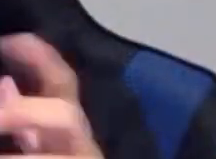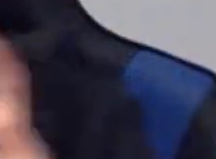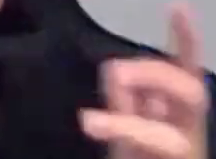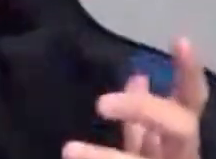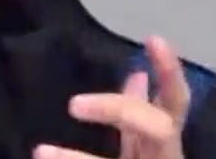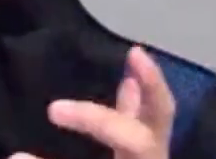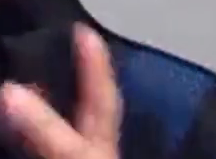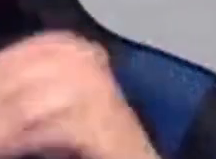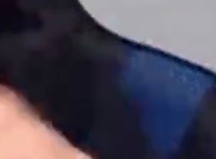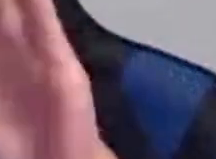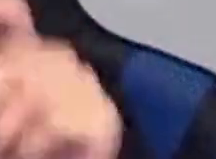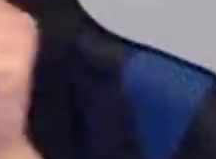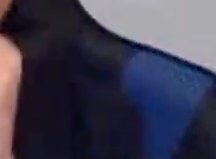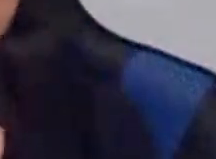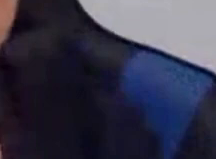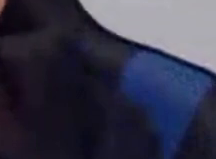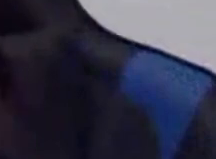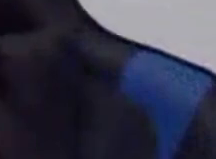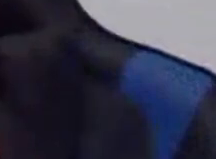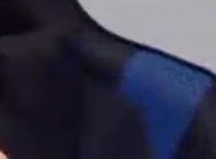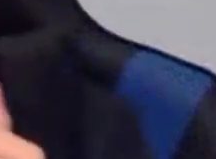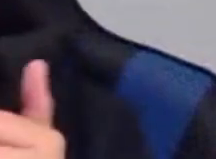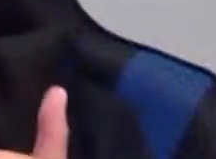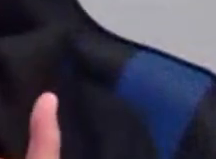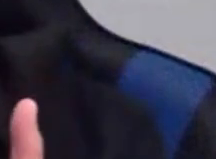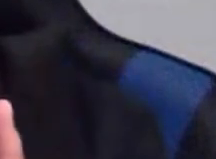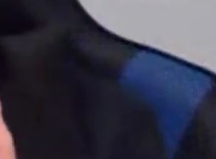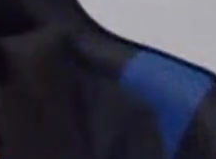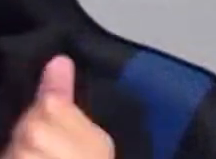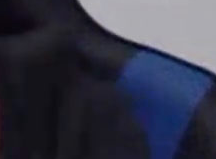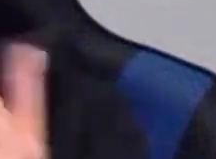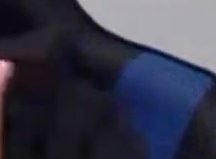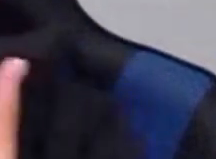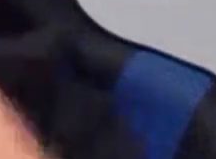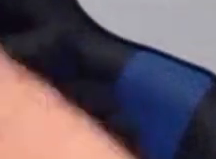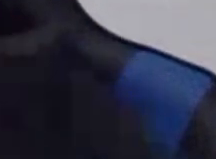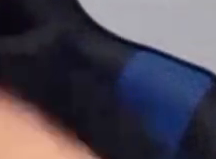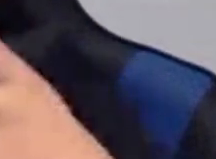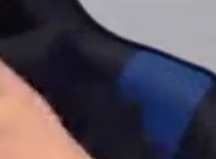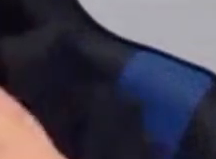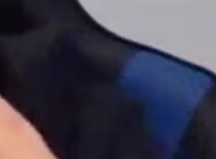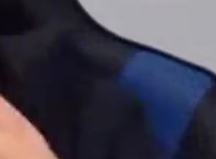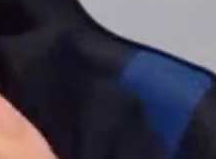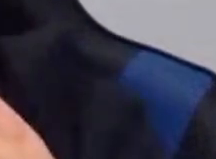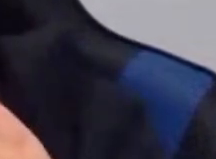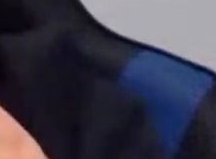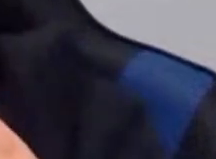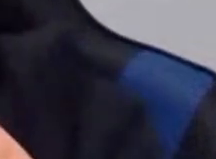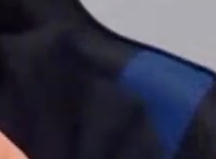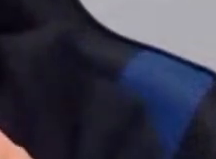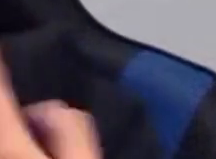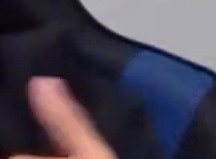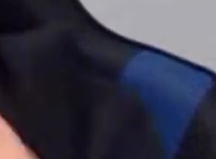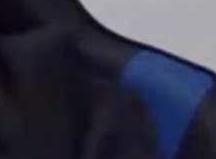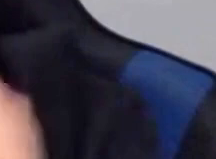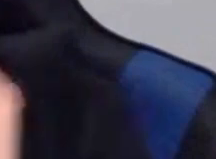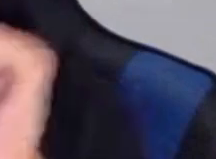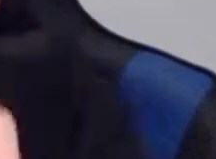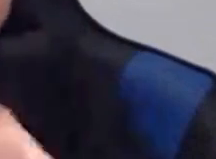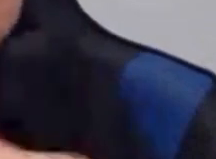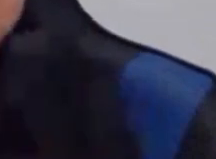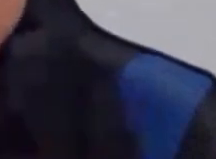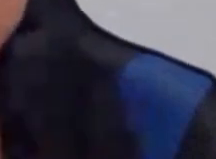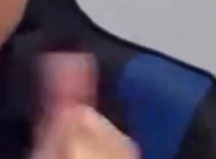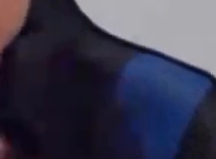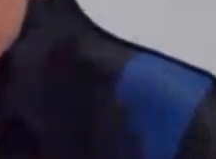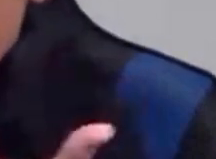your patience, the technical difficulties. We are behind the scenes. So many amazing,